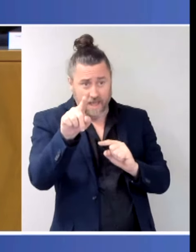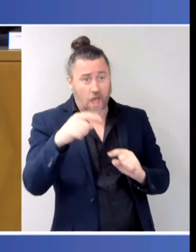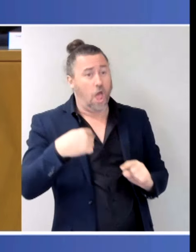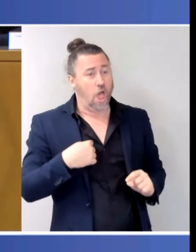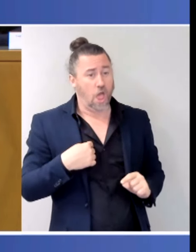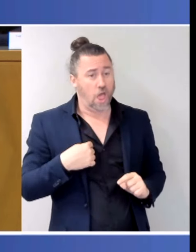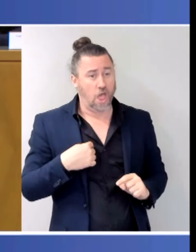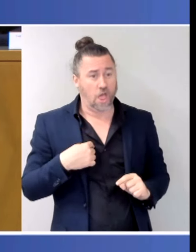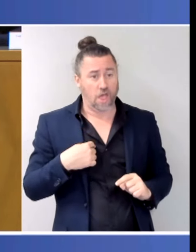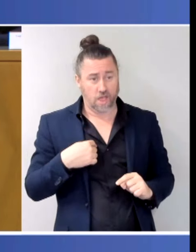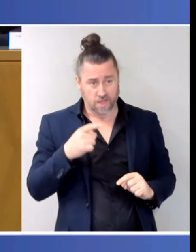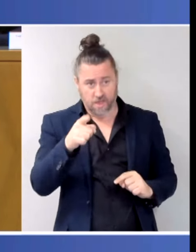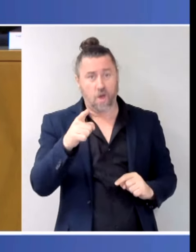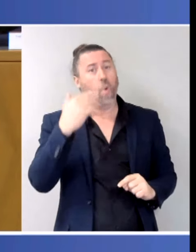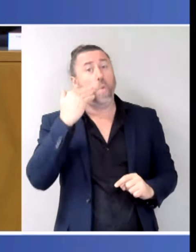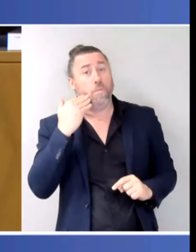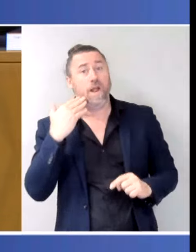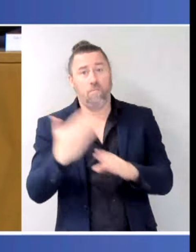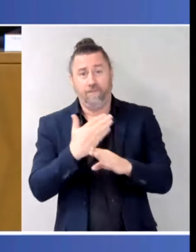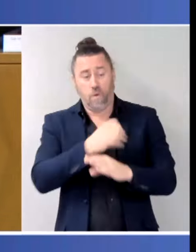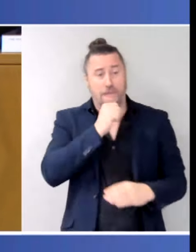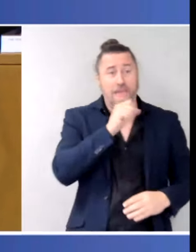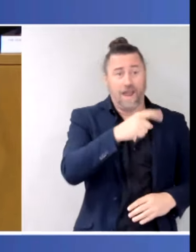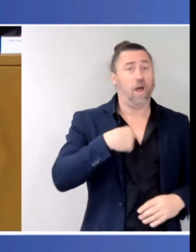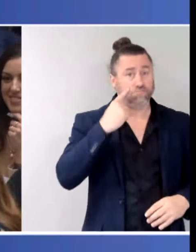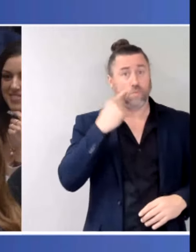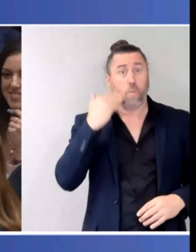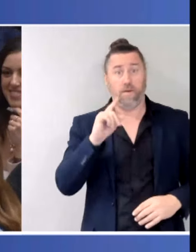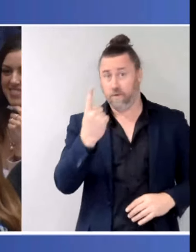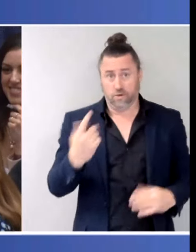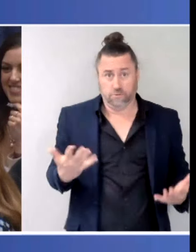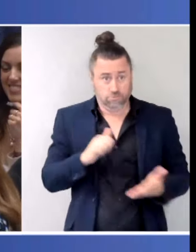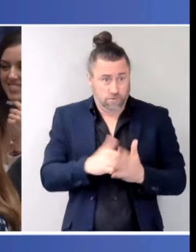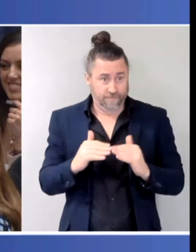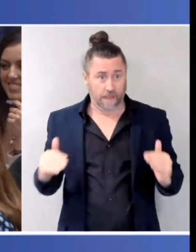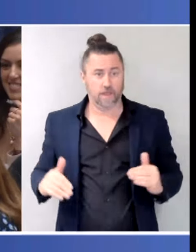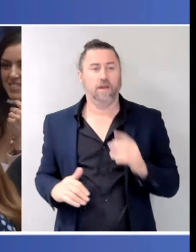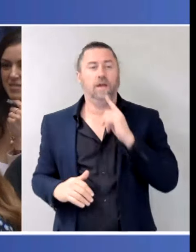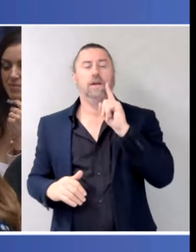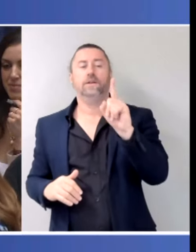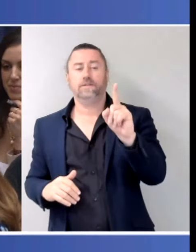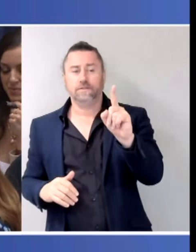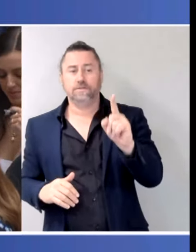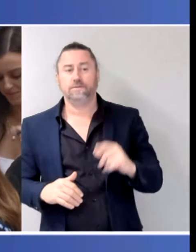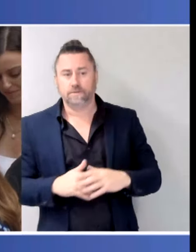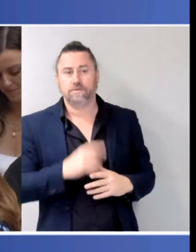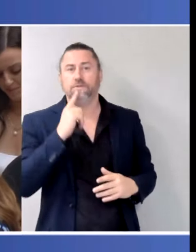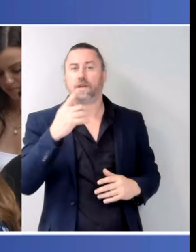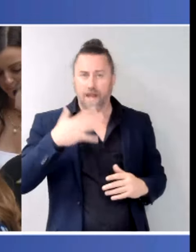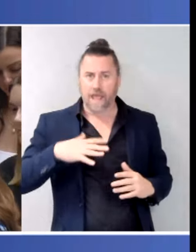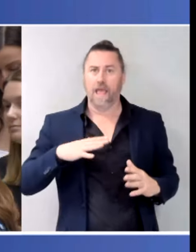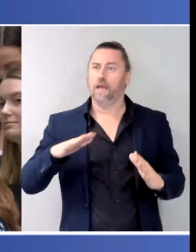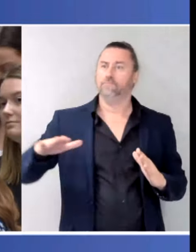women before blokes. Prime Minister, you've spoken of the need for broader cultural change when it comes to tackling